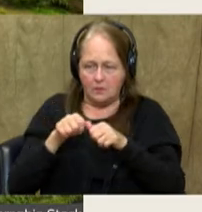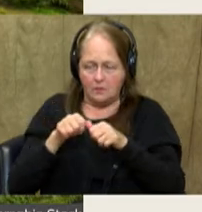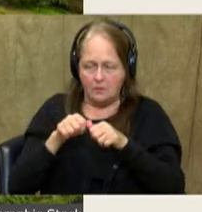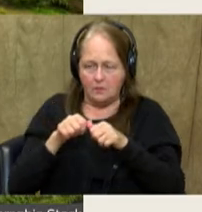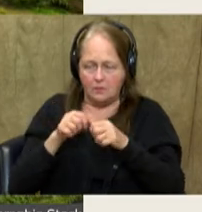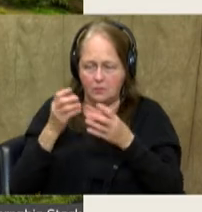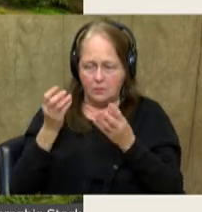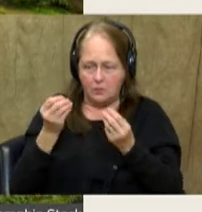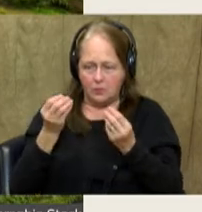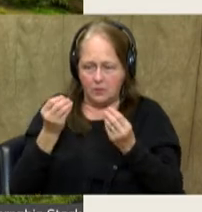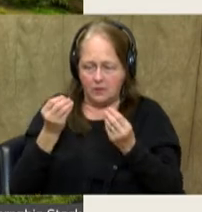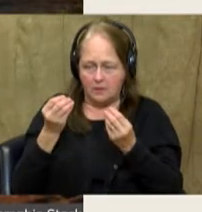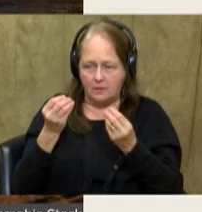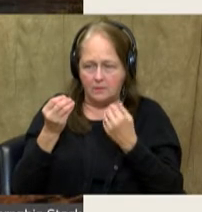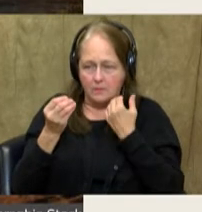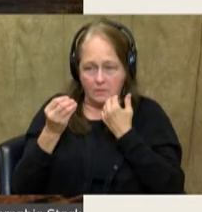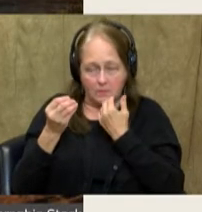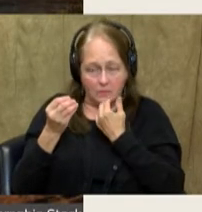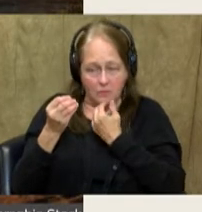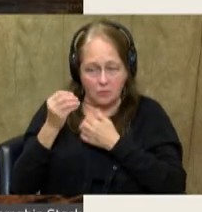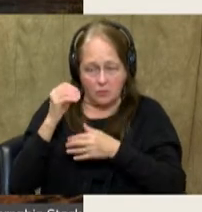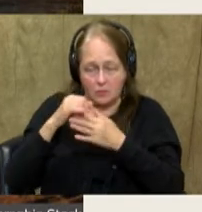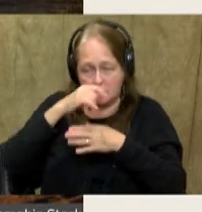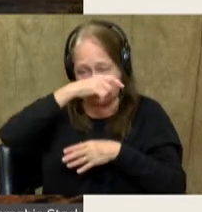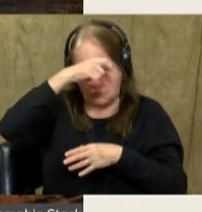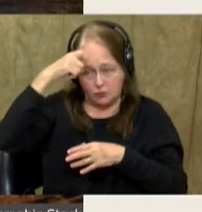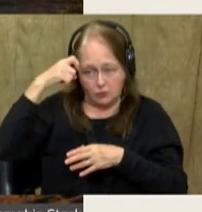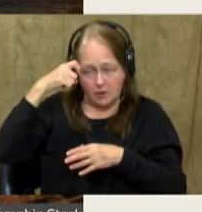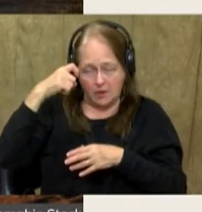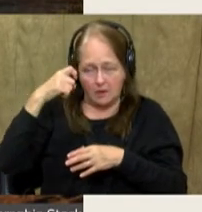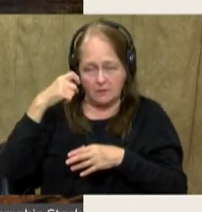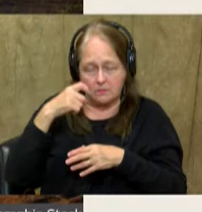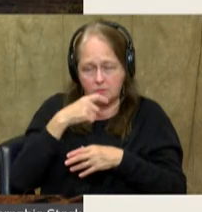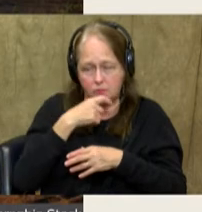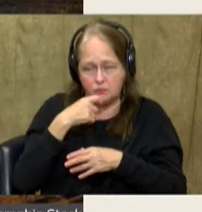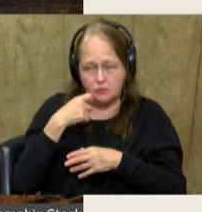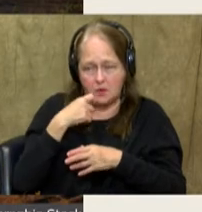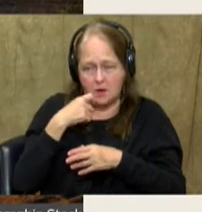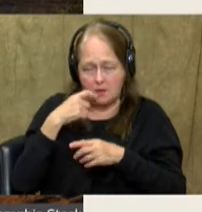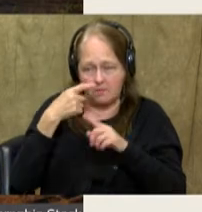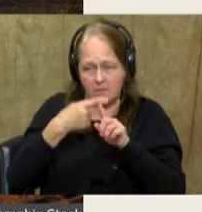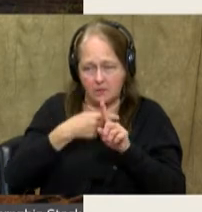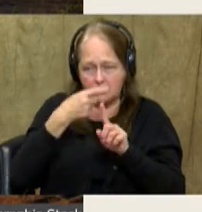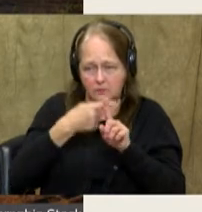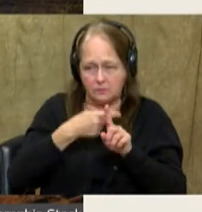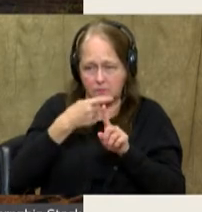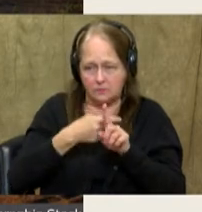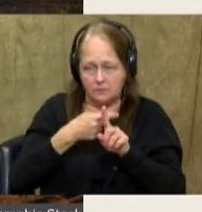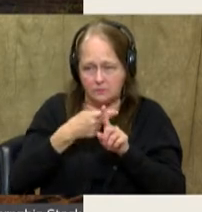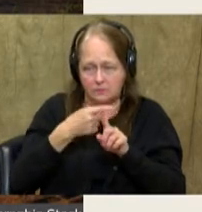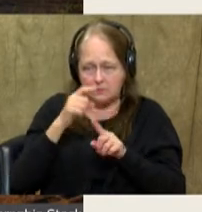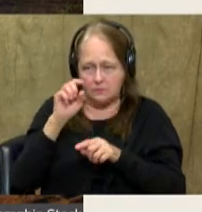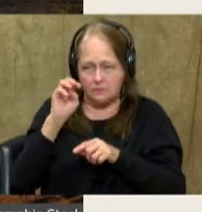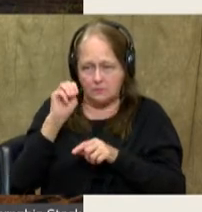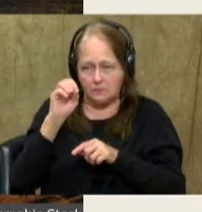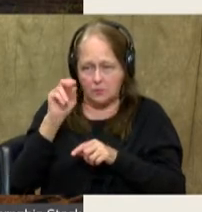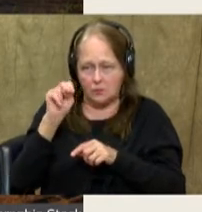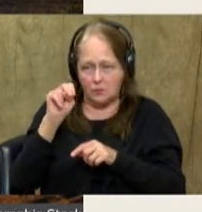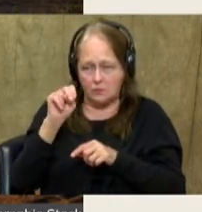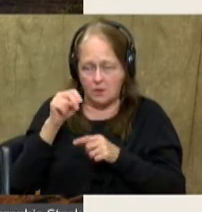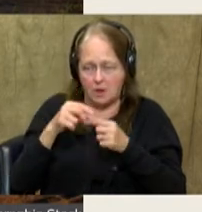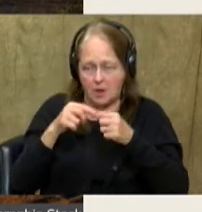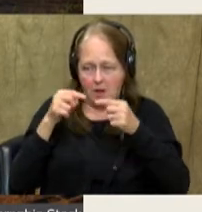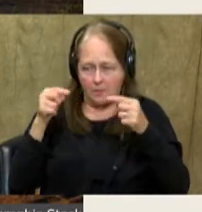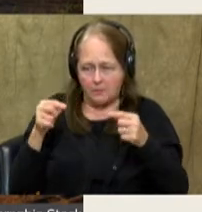during the wet monsoon. That same area during the dry monsoon. can see what a big difference that makes. So dry monsoons are the opposite